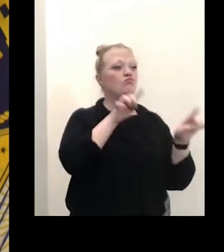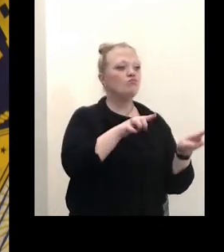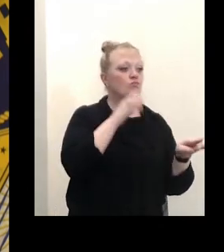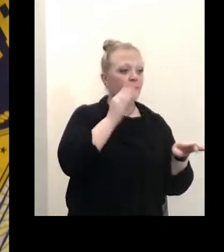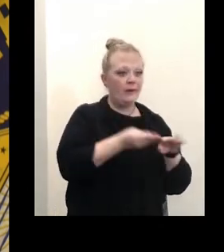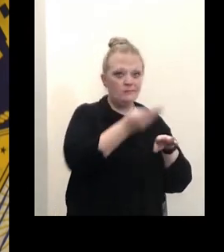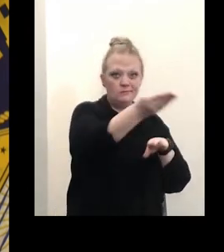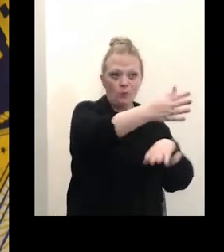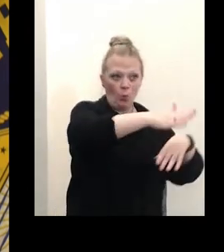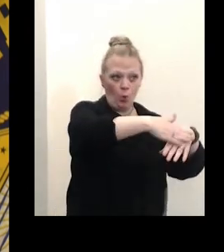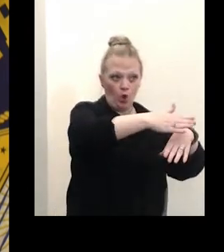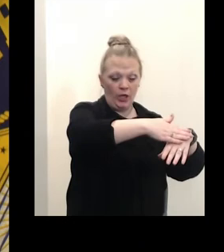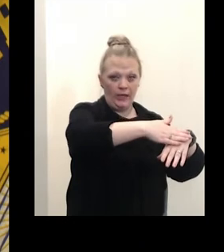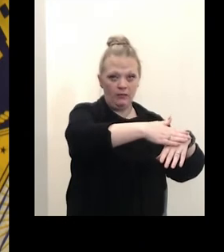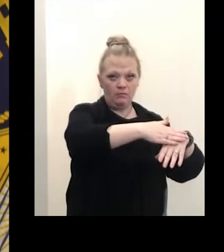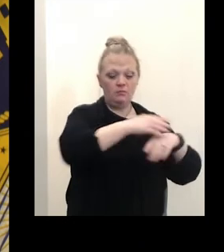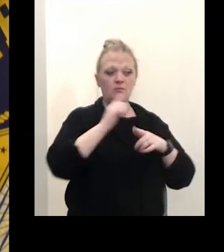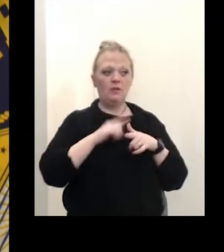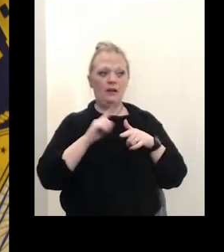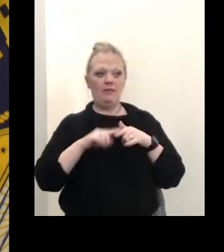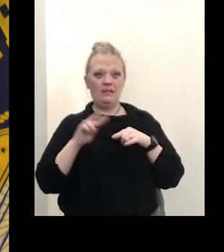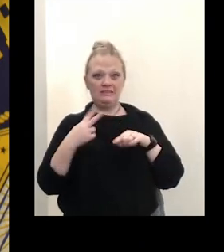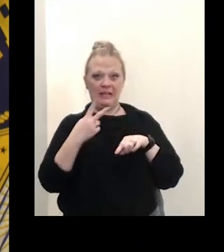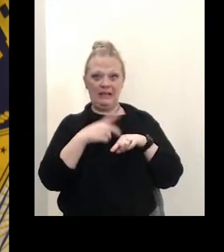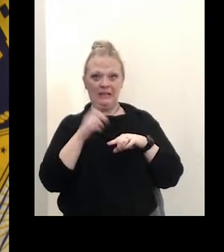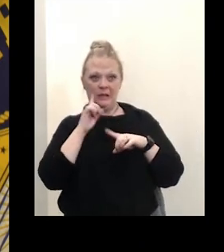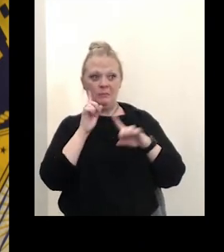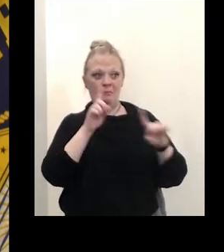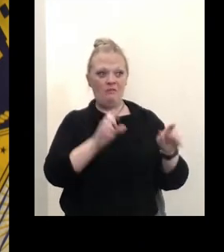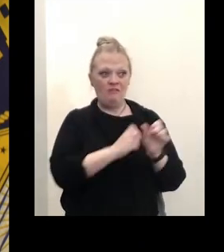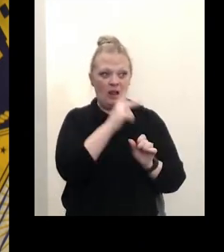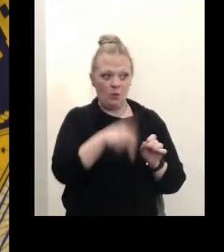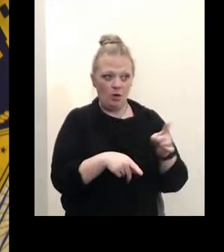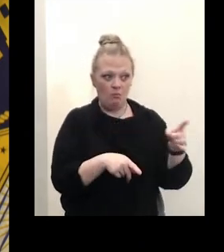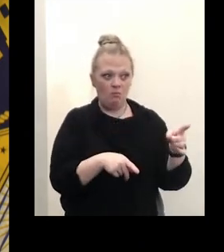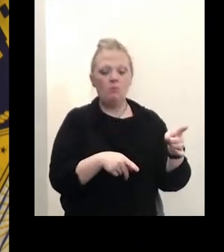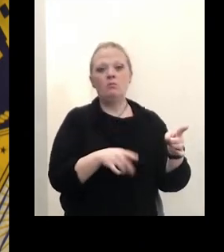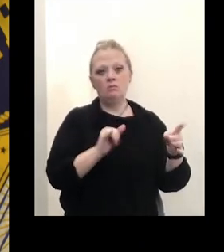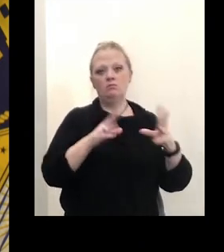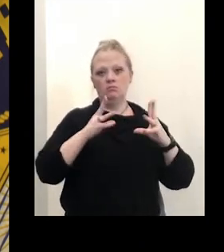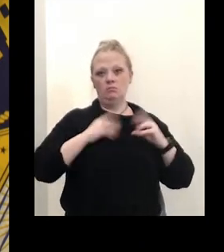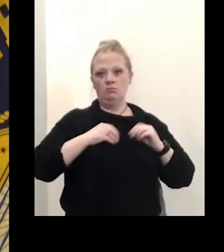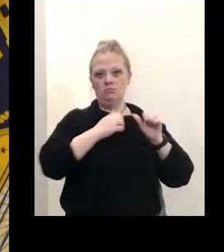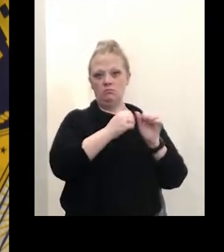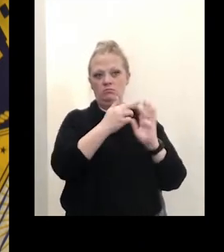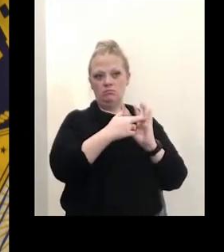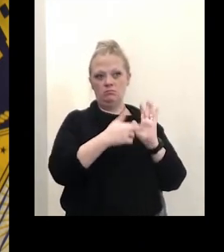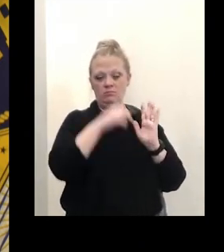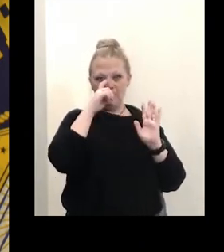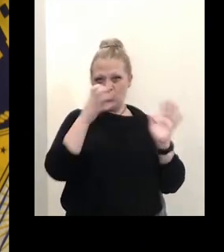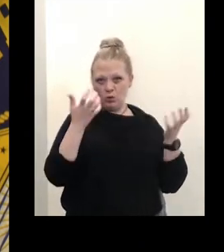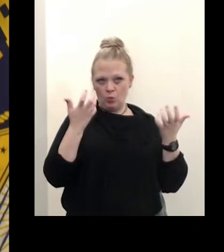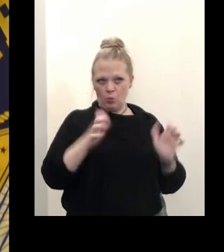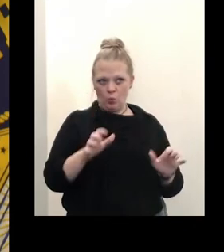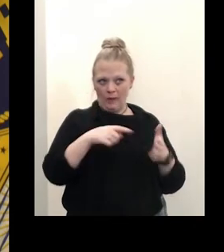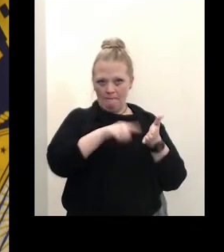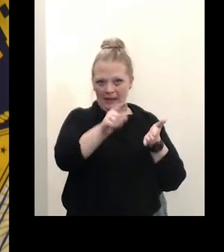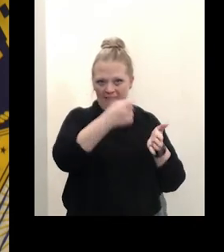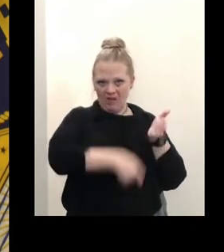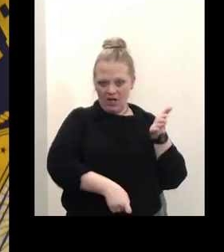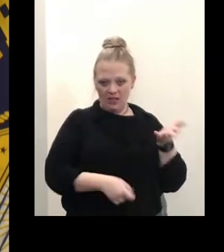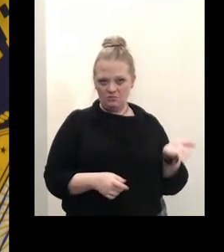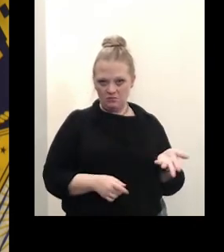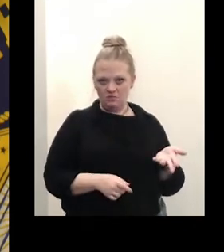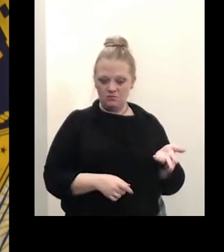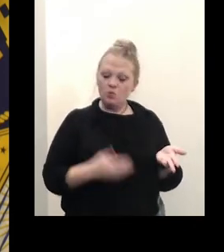when they return that people are following the businesses are following the rules because nobody wants to be fined and so that's good